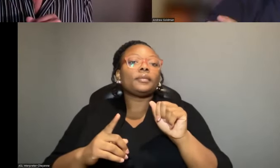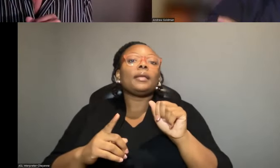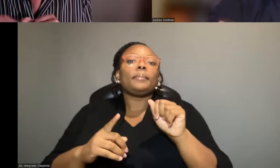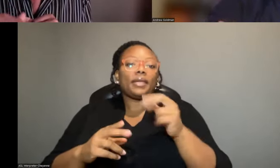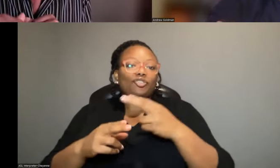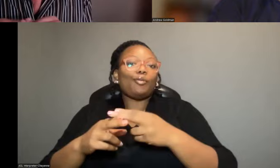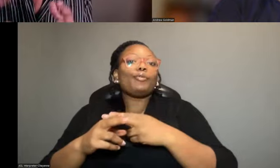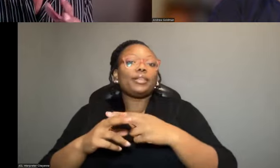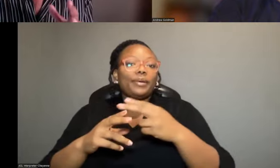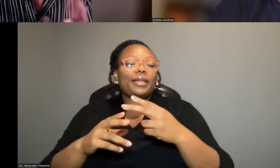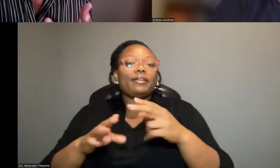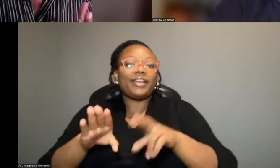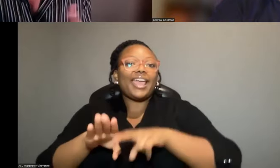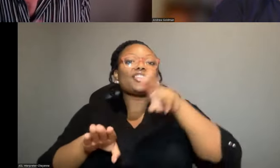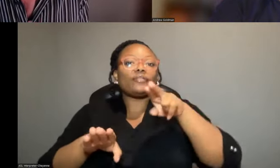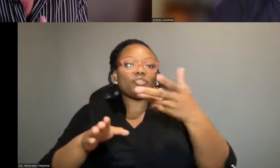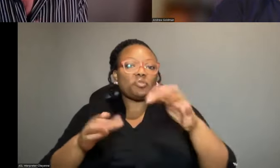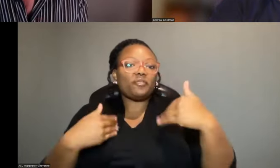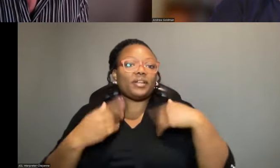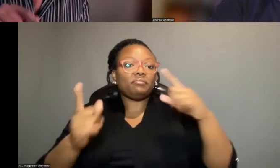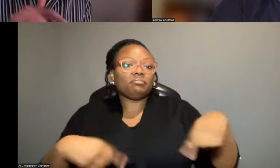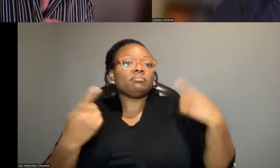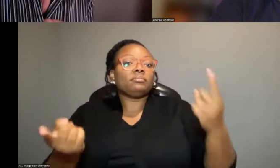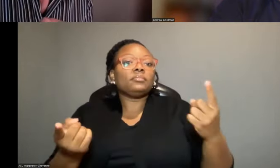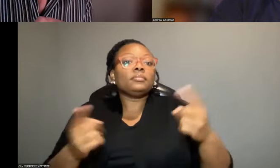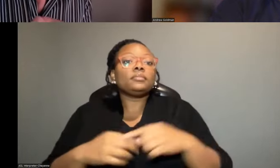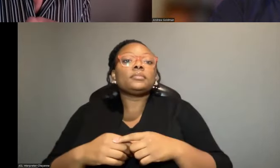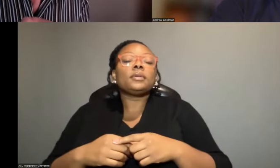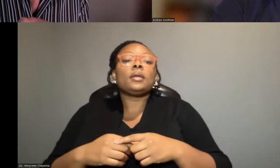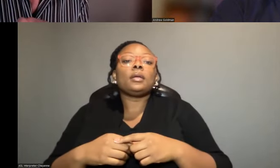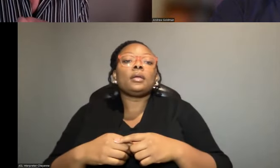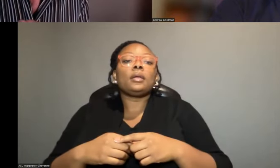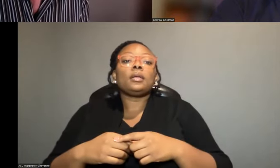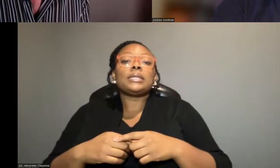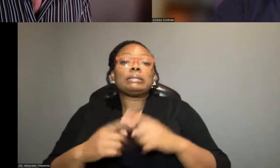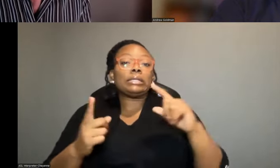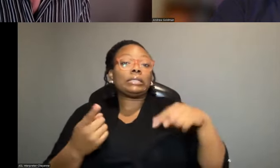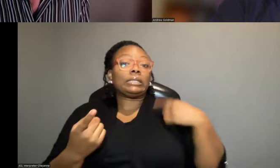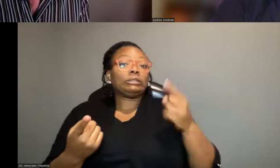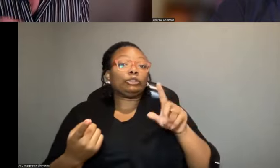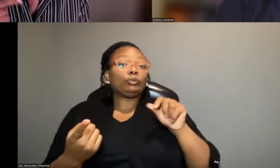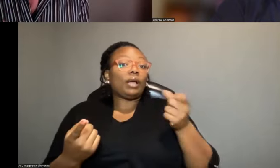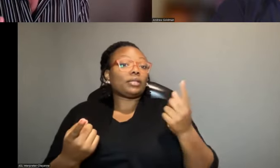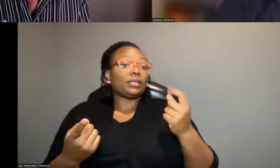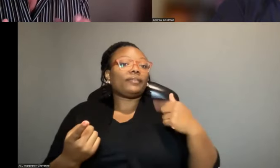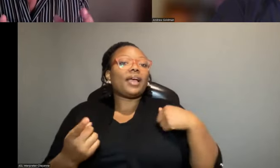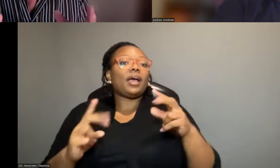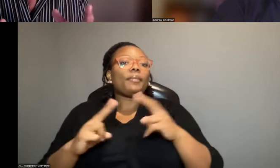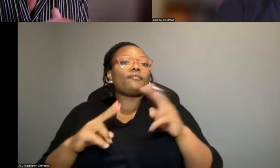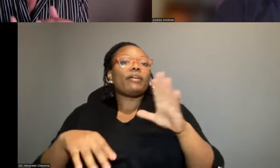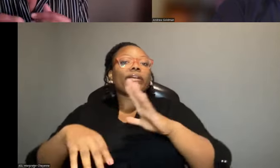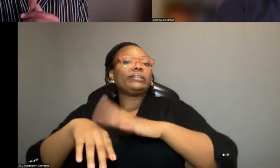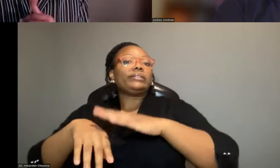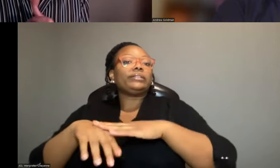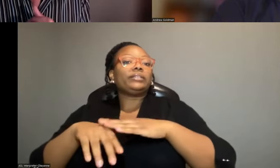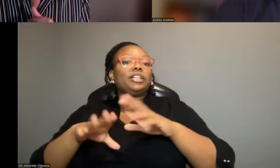excavations that we've been undertaking since, Bois Marchant, we've been looking at since 2011. I've been very cautious to